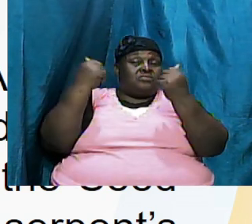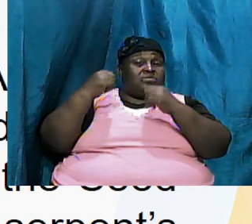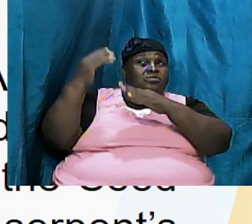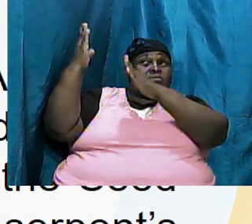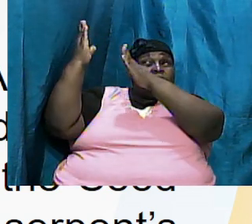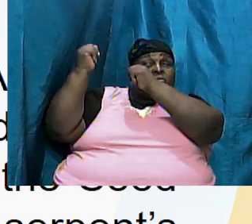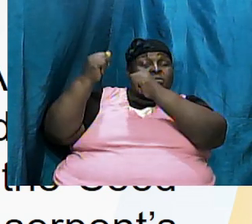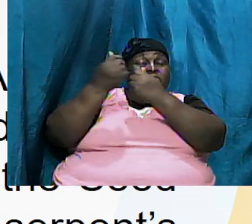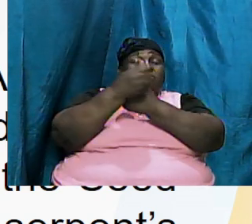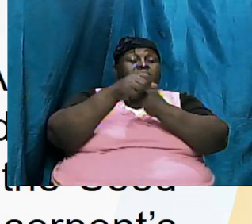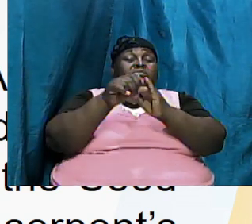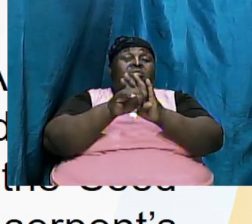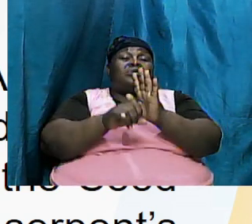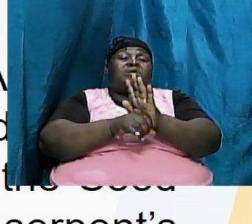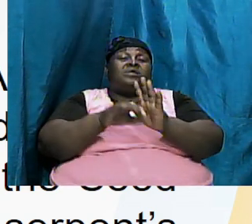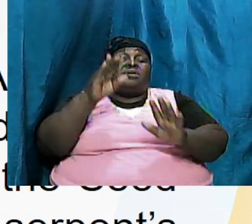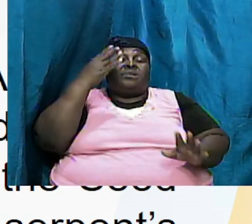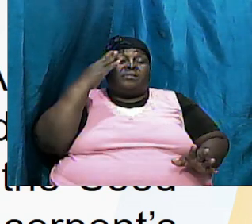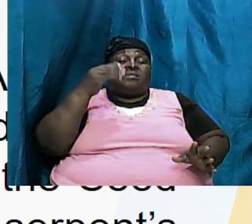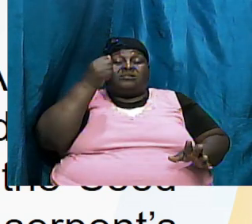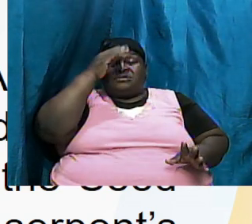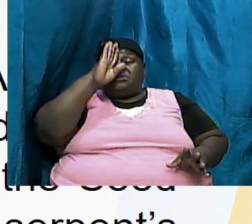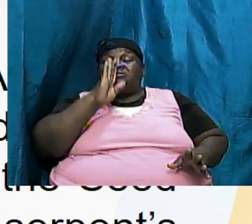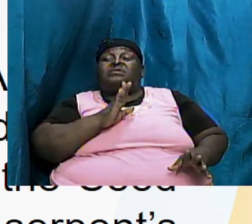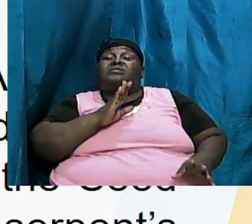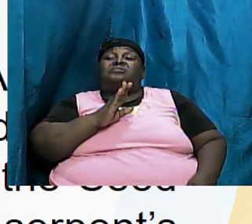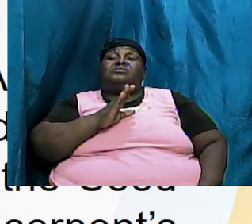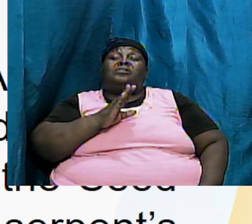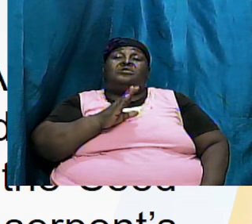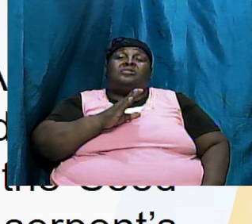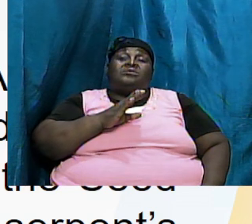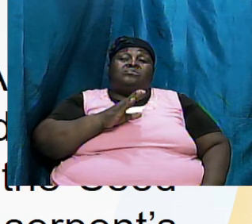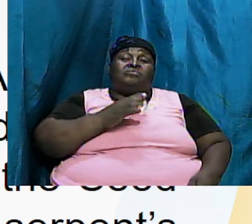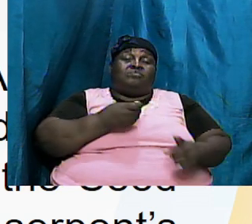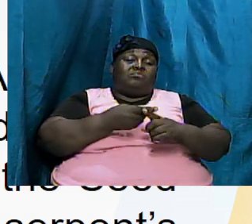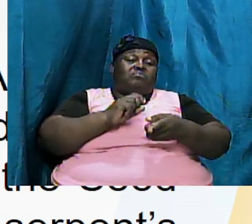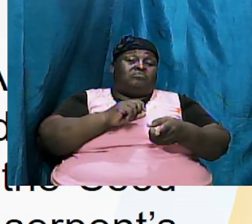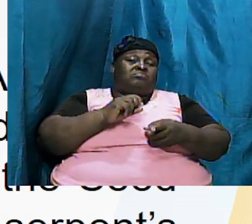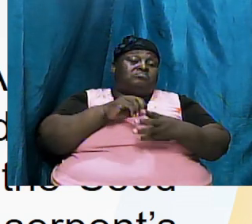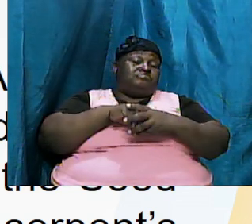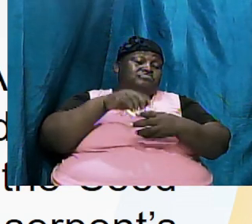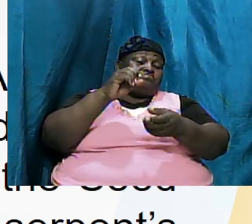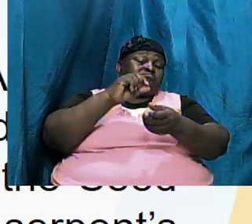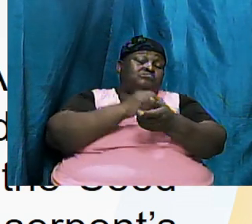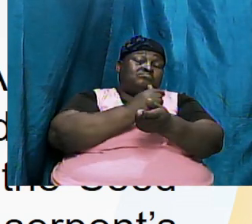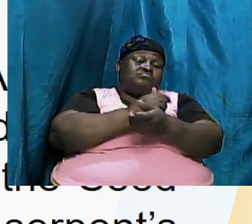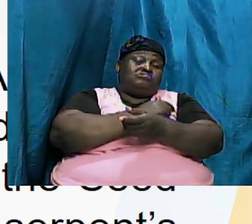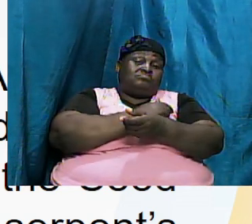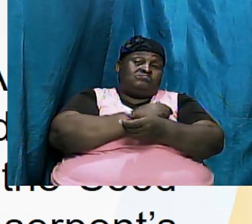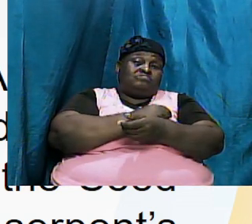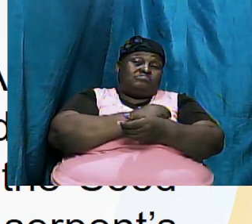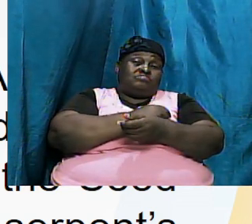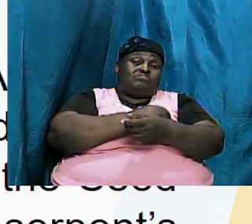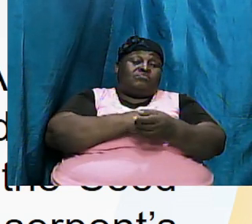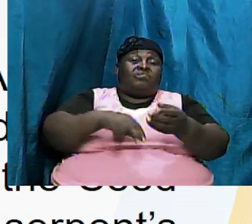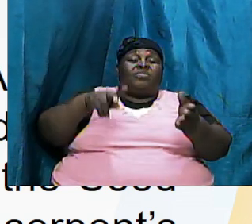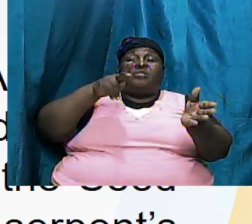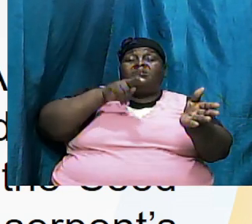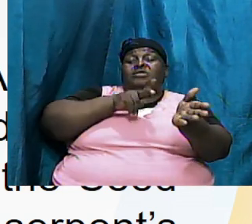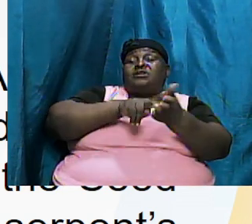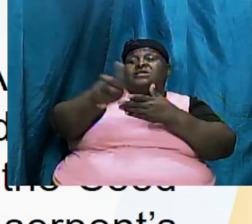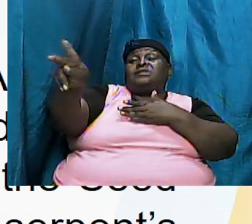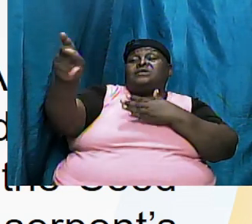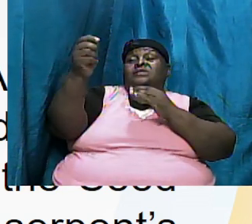salvation is also seen as God from in Genesis he slew the first